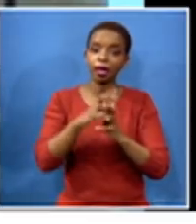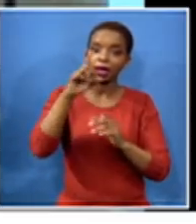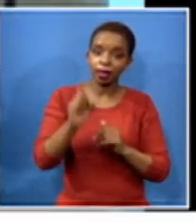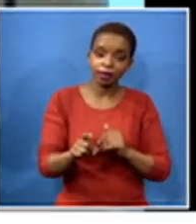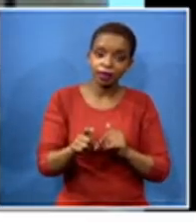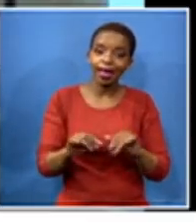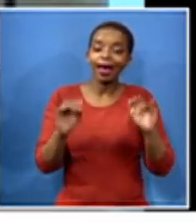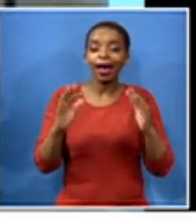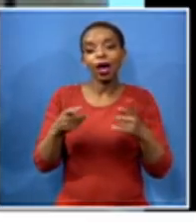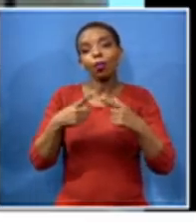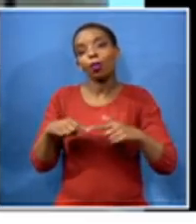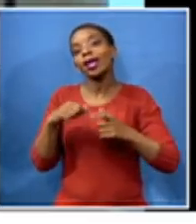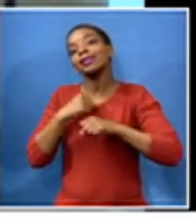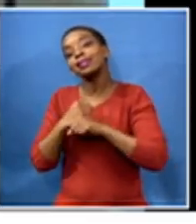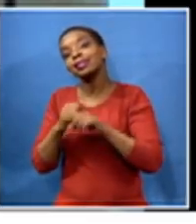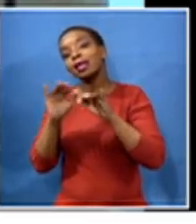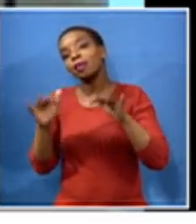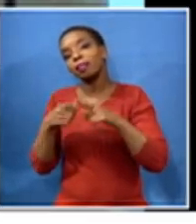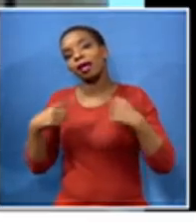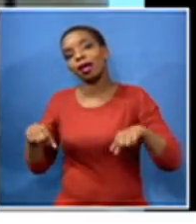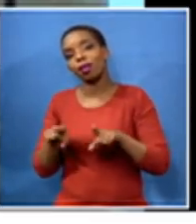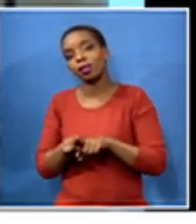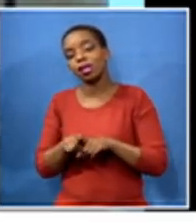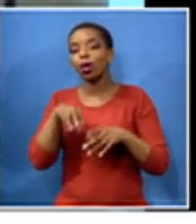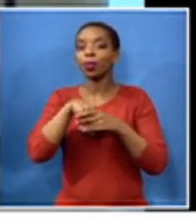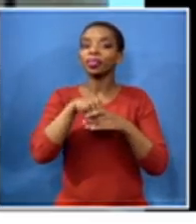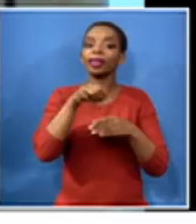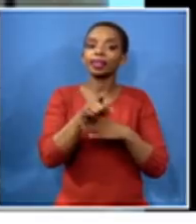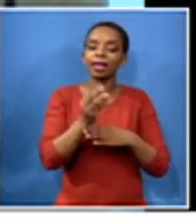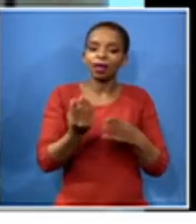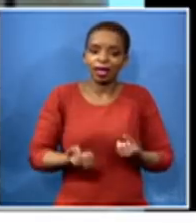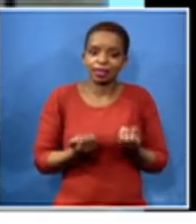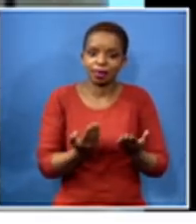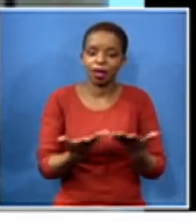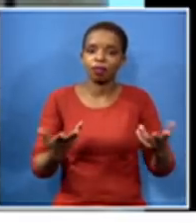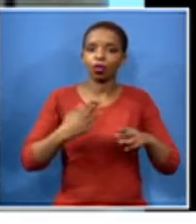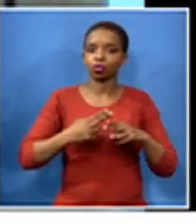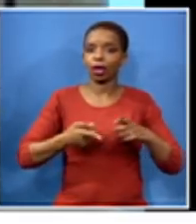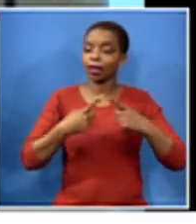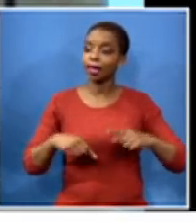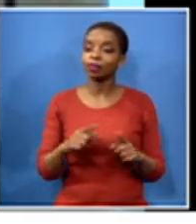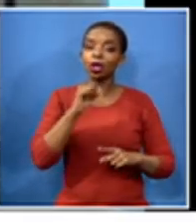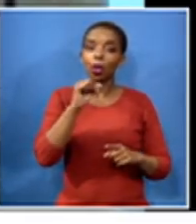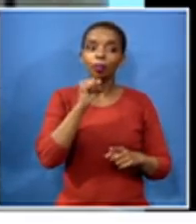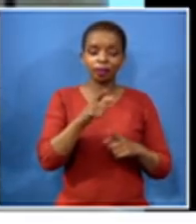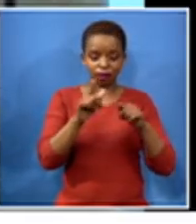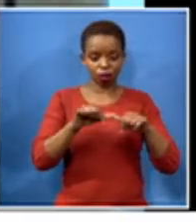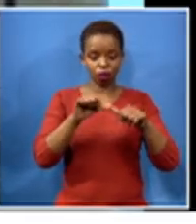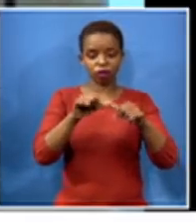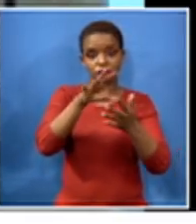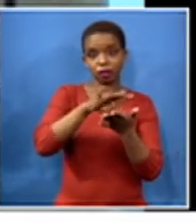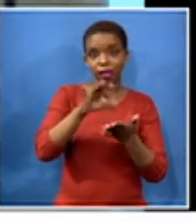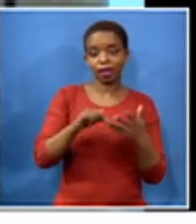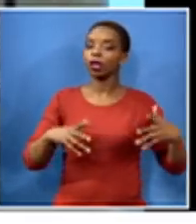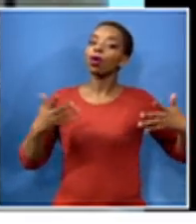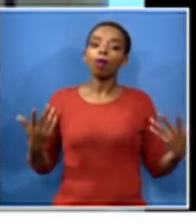treat our people uh whether it is in the supply of of toilets whether it is in the continued cleaning or whether it is looking